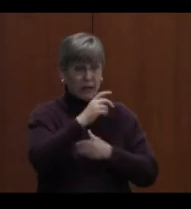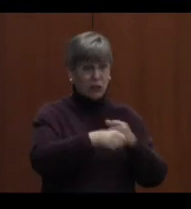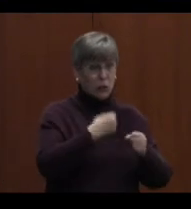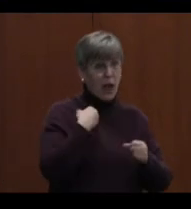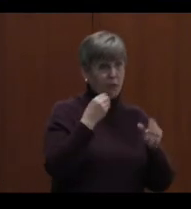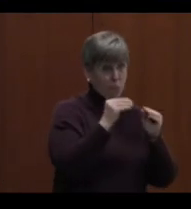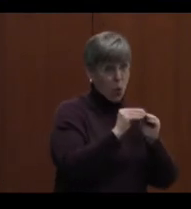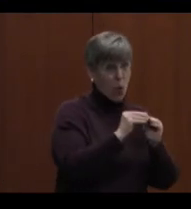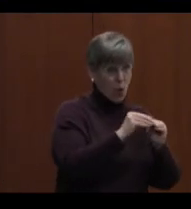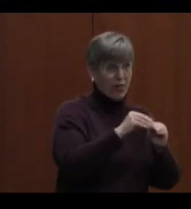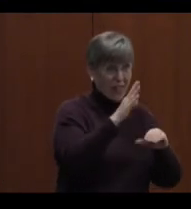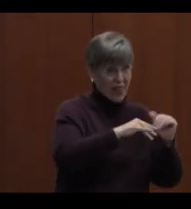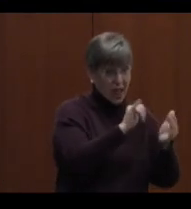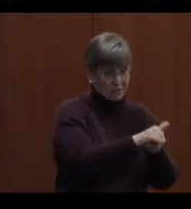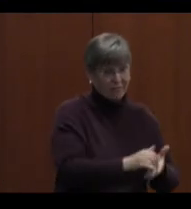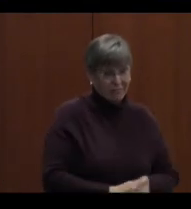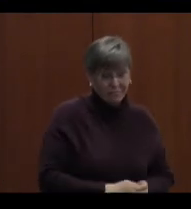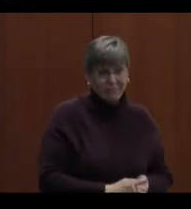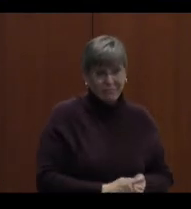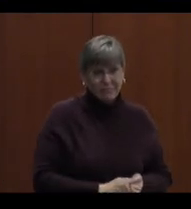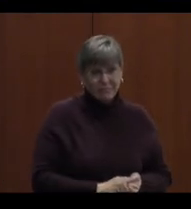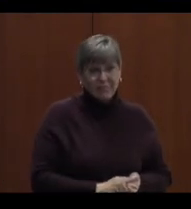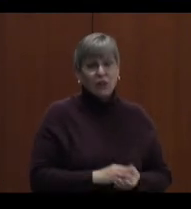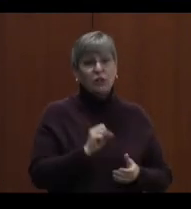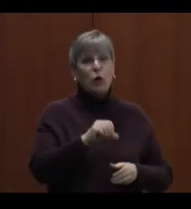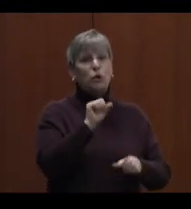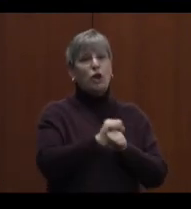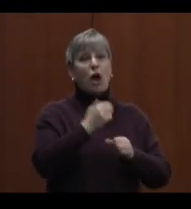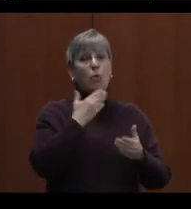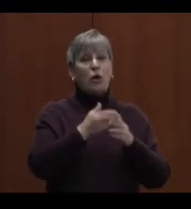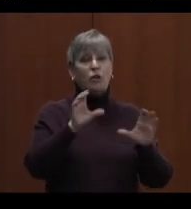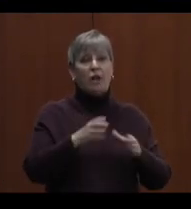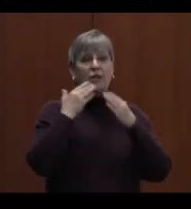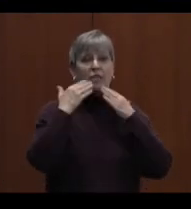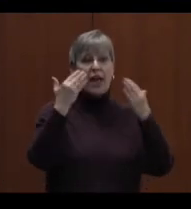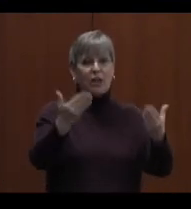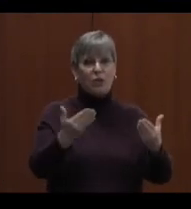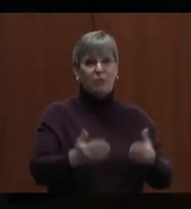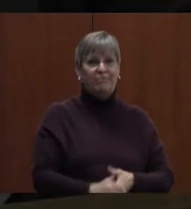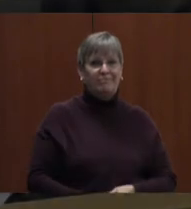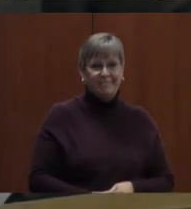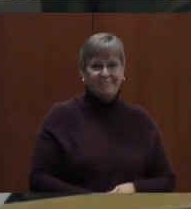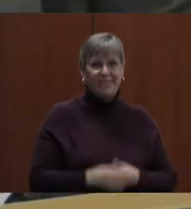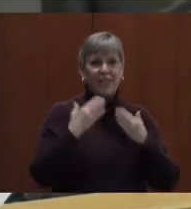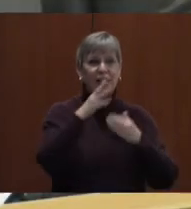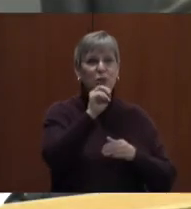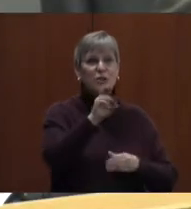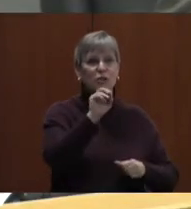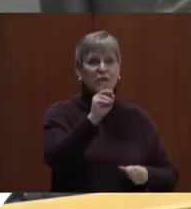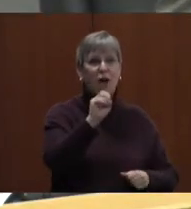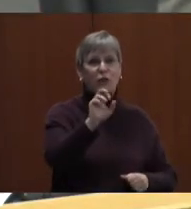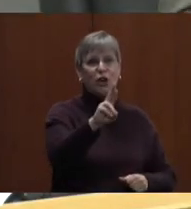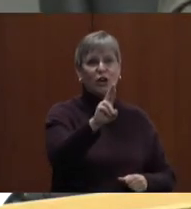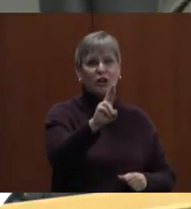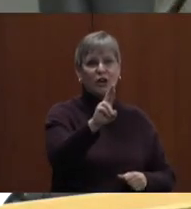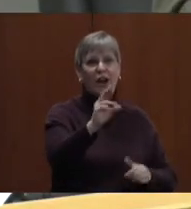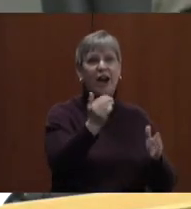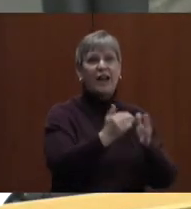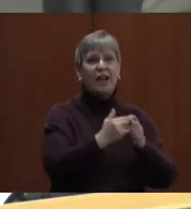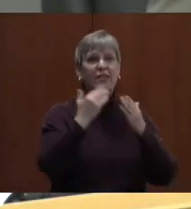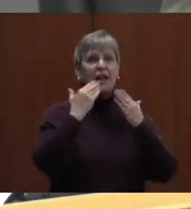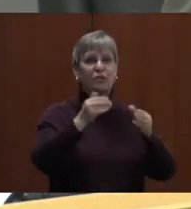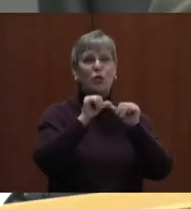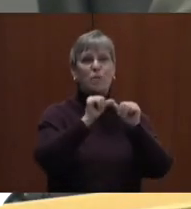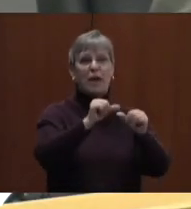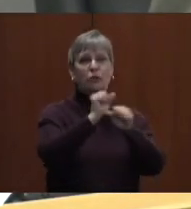to have a little more than 15,000. So job well done. Thank you. Thank you, Mr. Stauffer. Again, I want to thank our maintenance